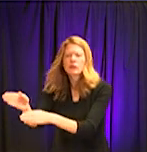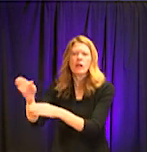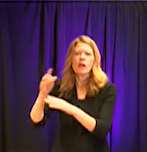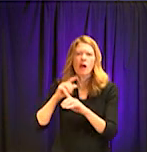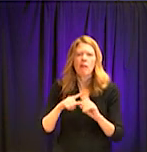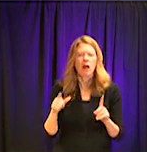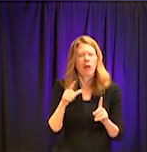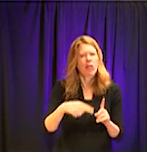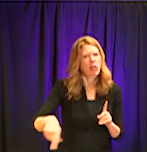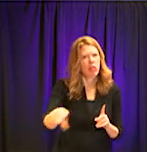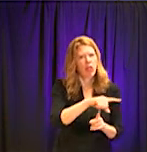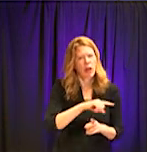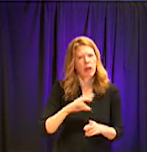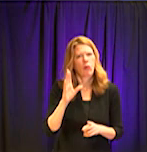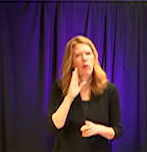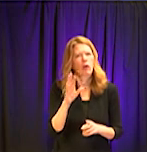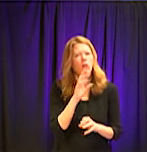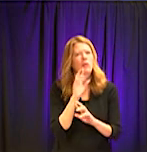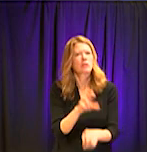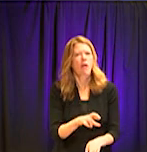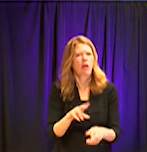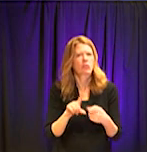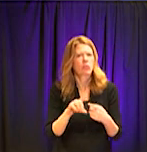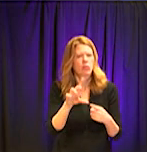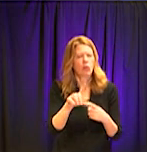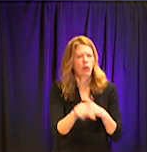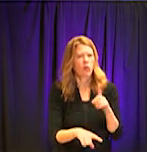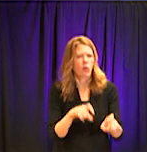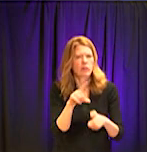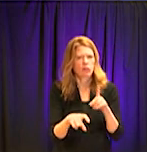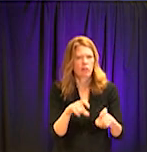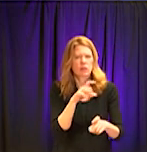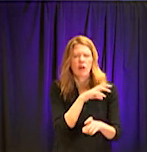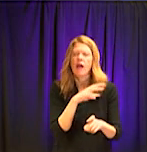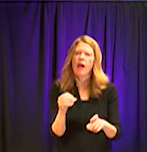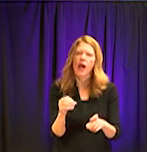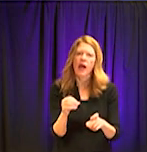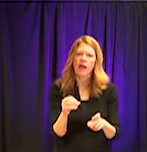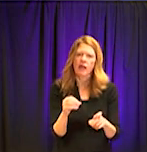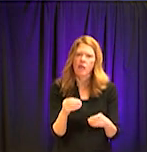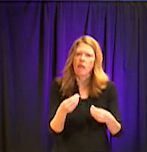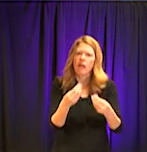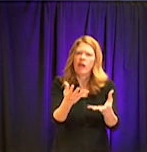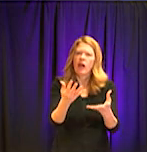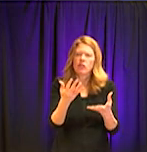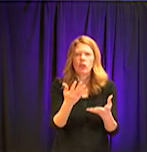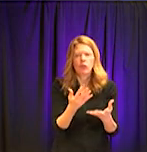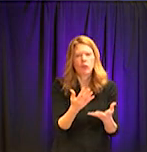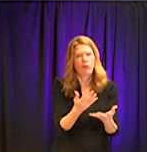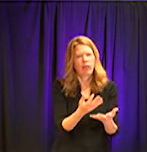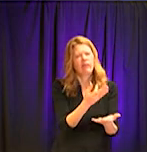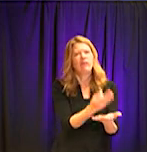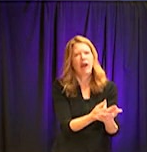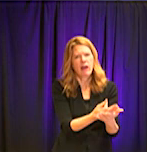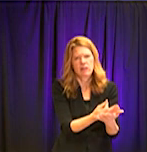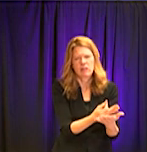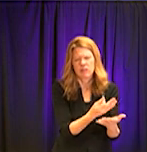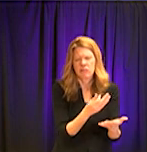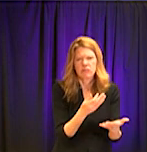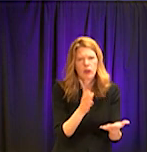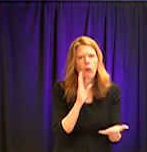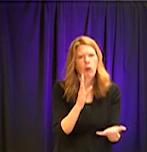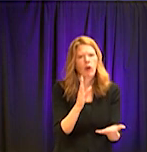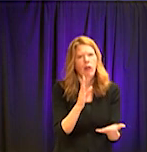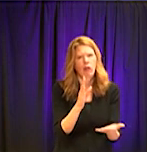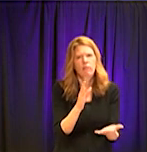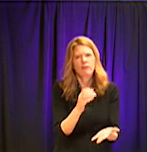a lot of your questions. And we are asking you to put your questions in so that they can be asked during the course of this program.